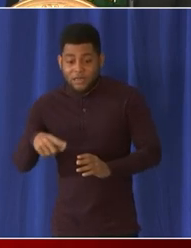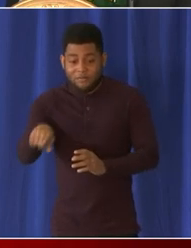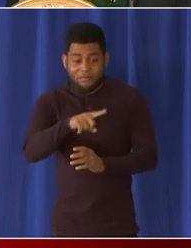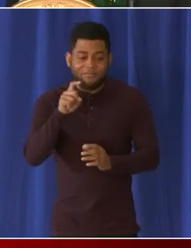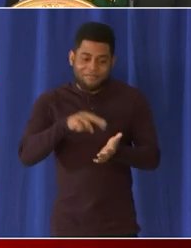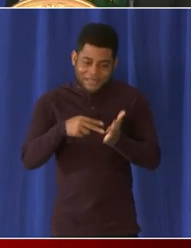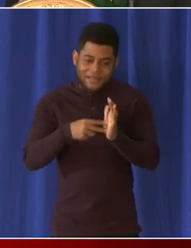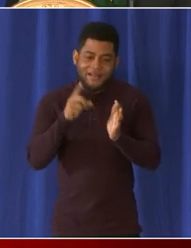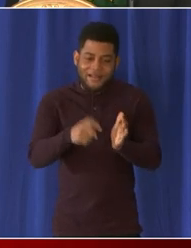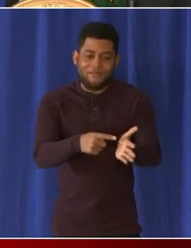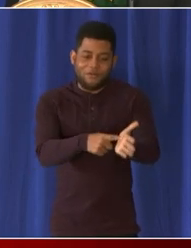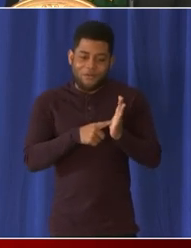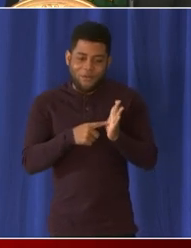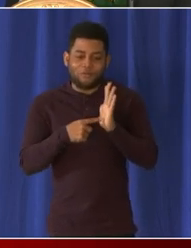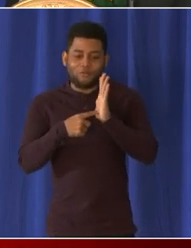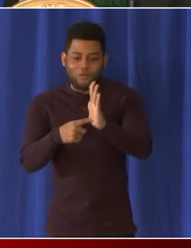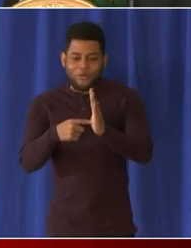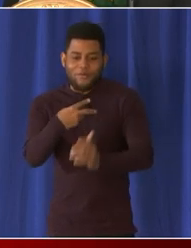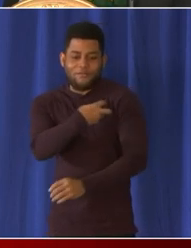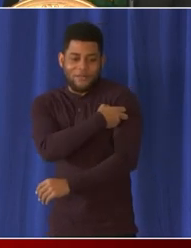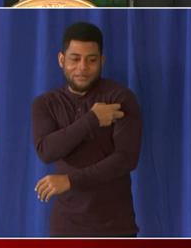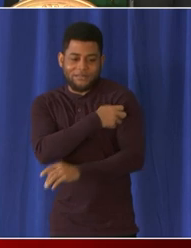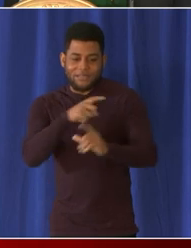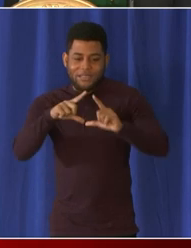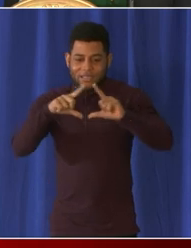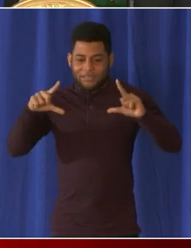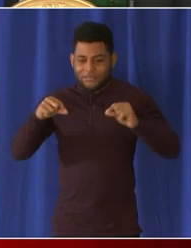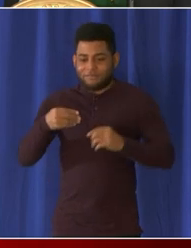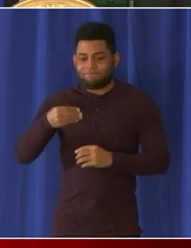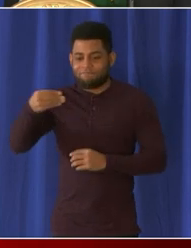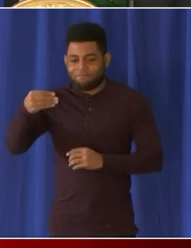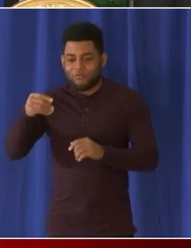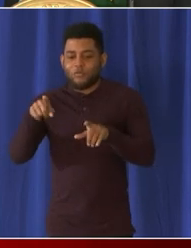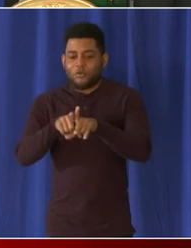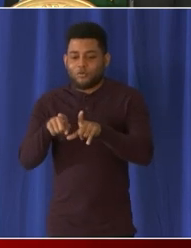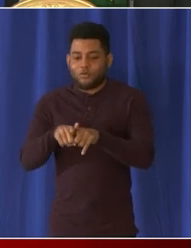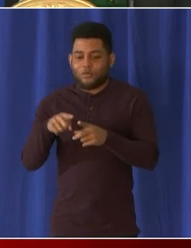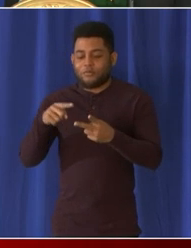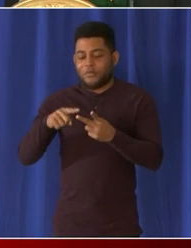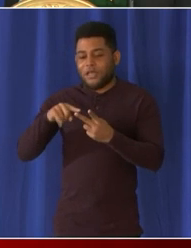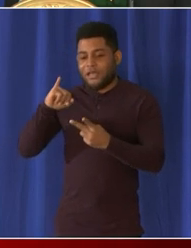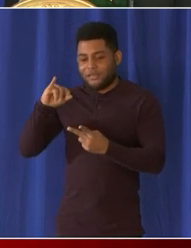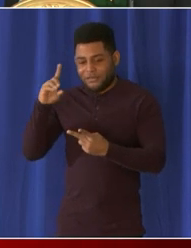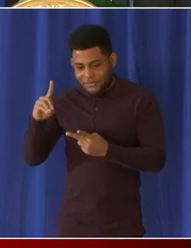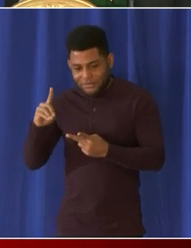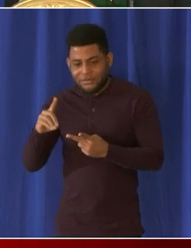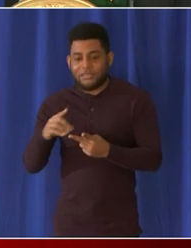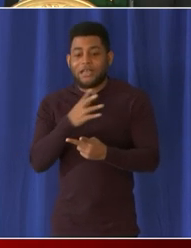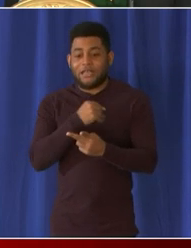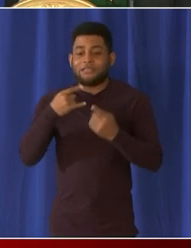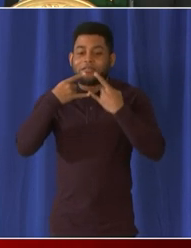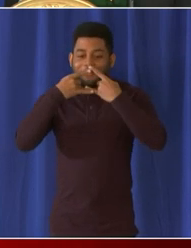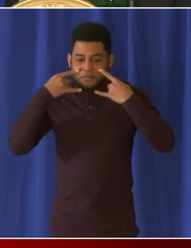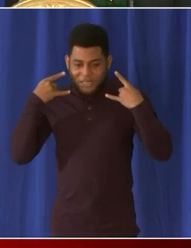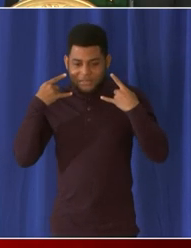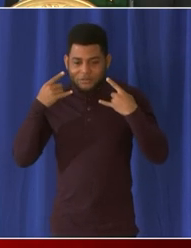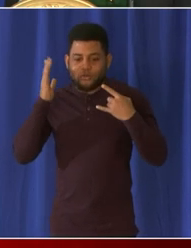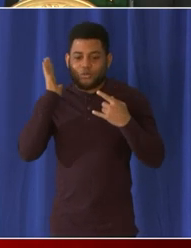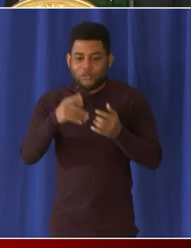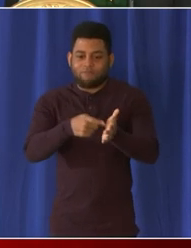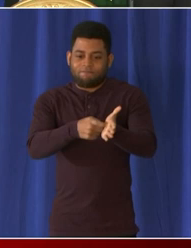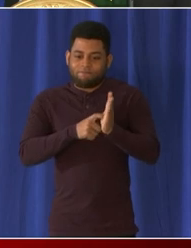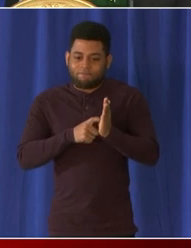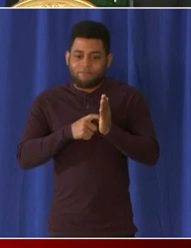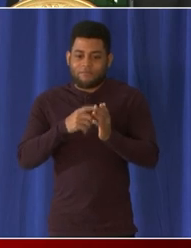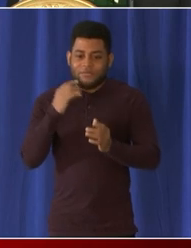vaccination and your ID. So keep that in mind for going out beginning January 15th that's this Saturday